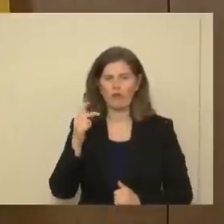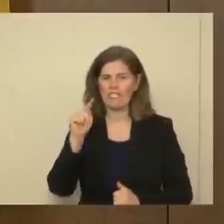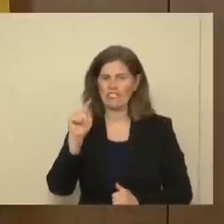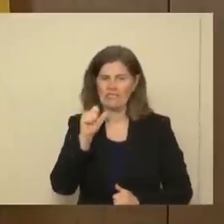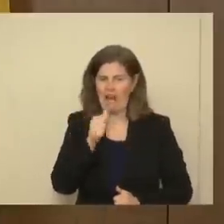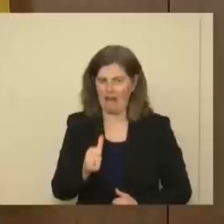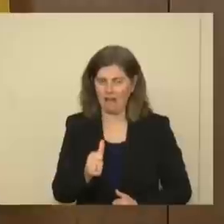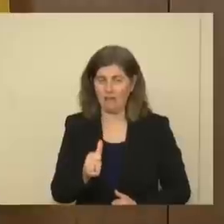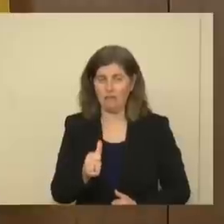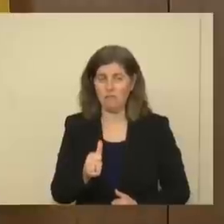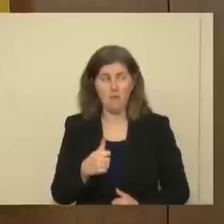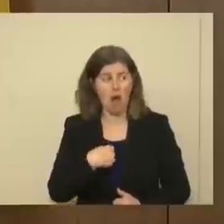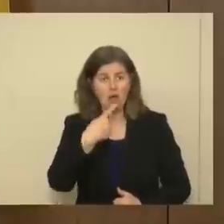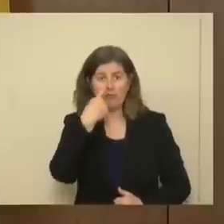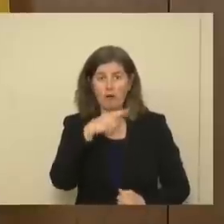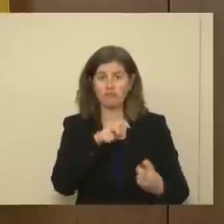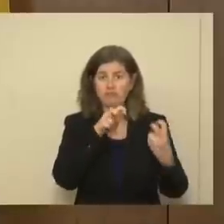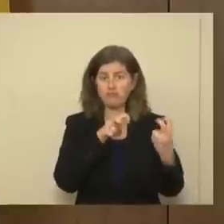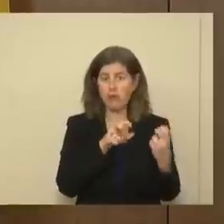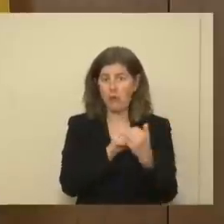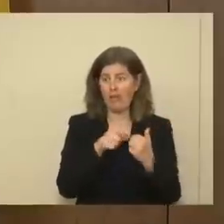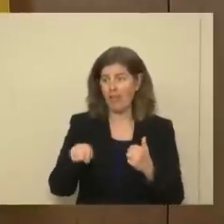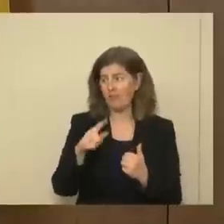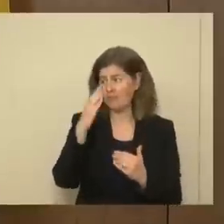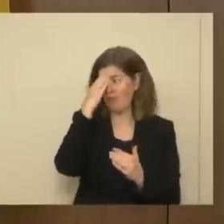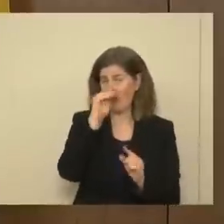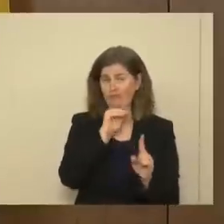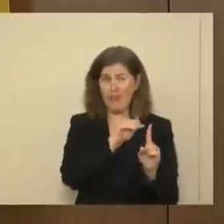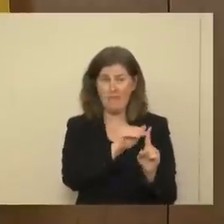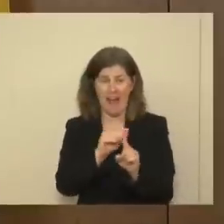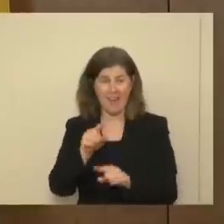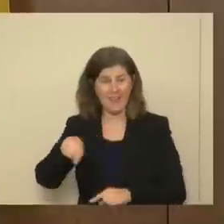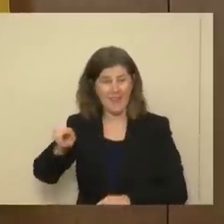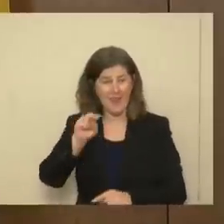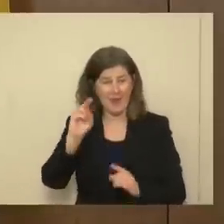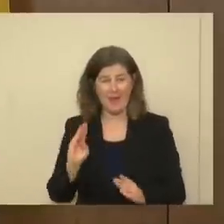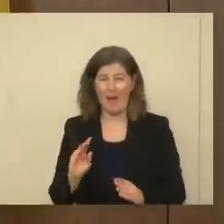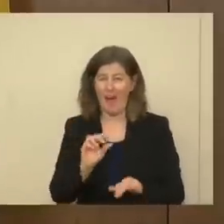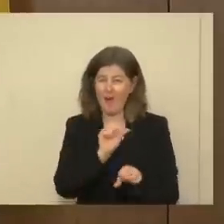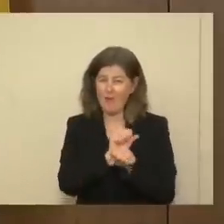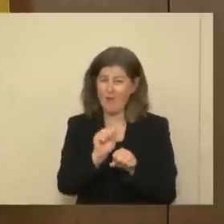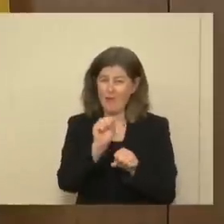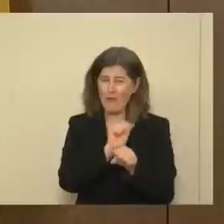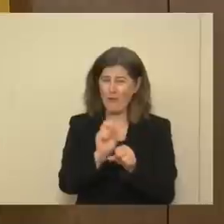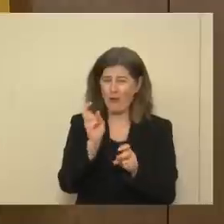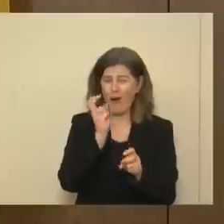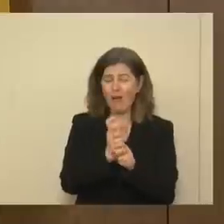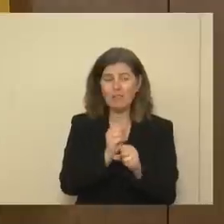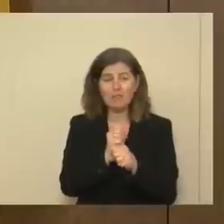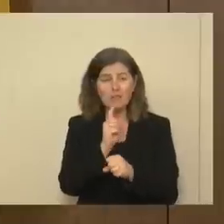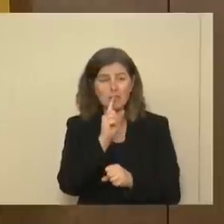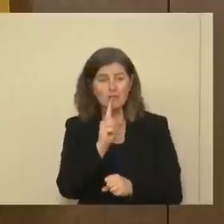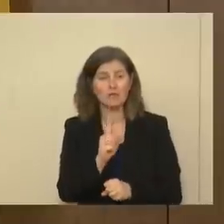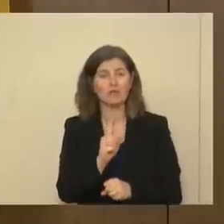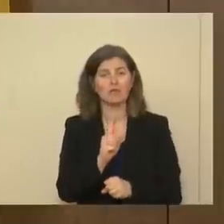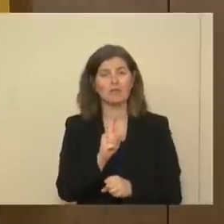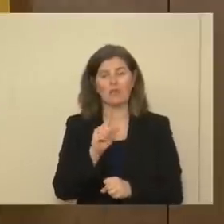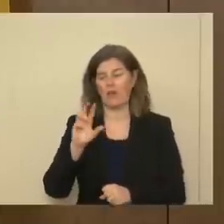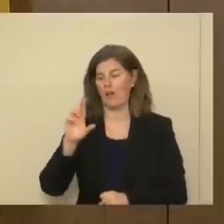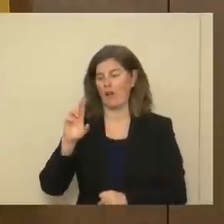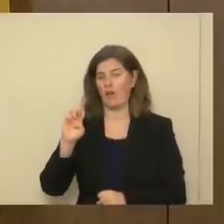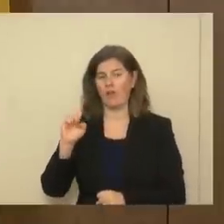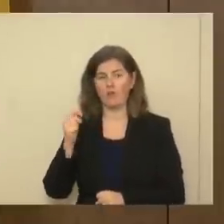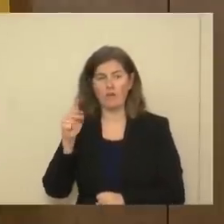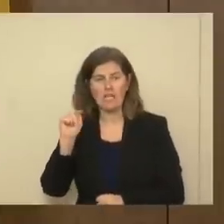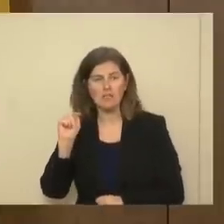I'm not opposed to that at all. I want to remind New Mexicans that I work very hard to make sure that the regents